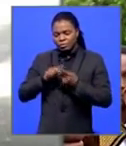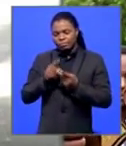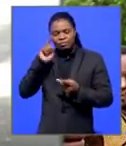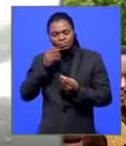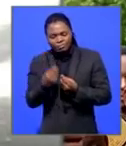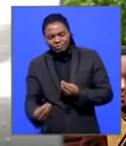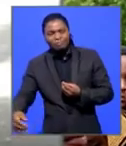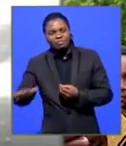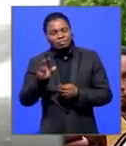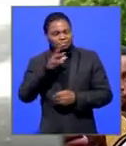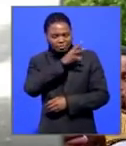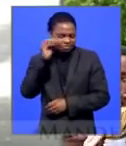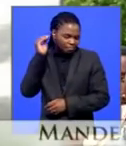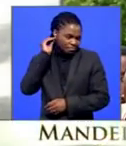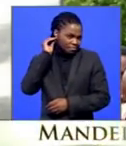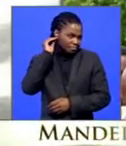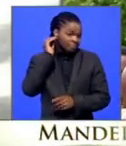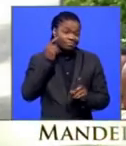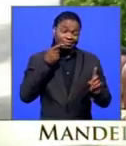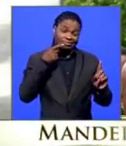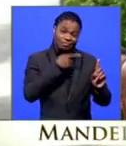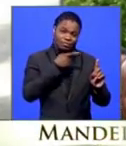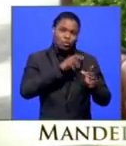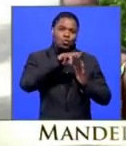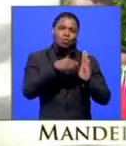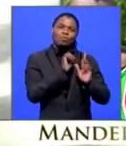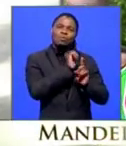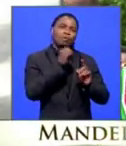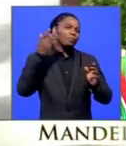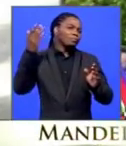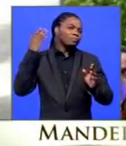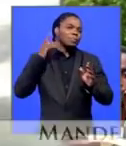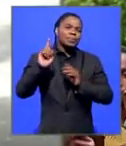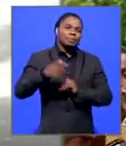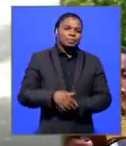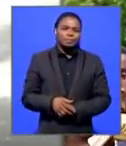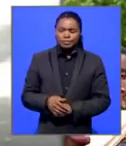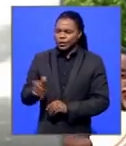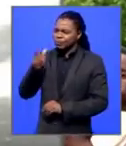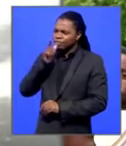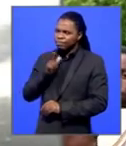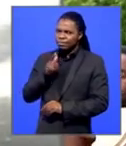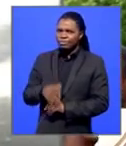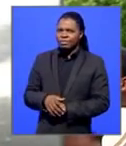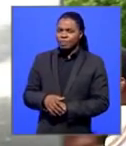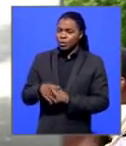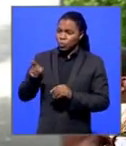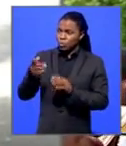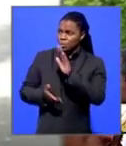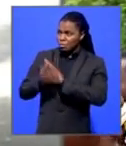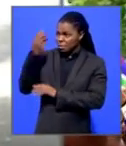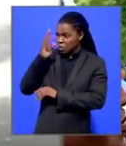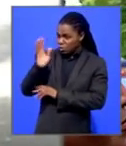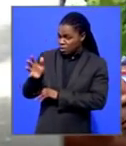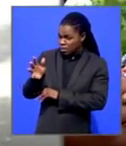you know, he's part of his role in history. And Matthew, tell me, are you guys going to be making your way down to